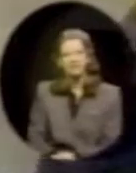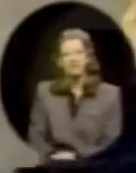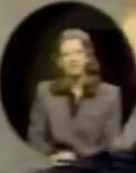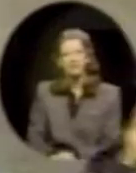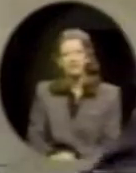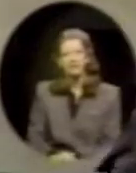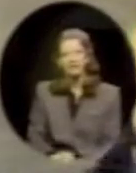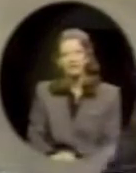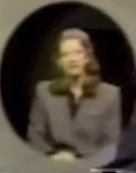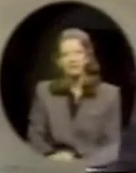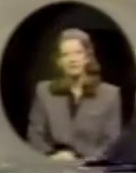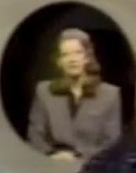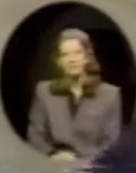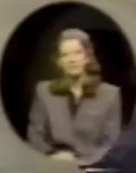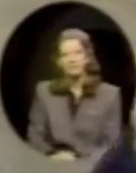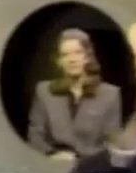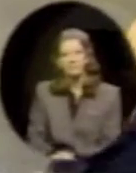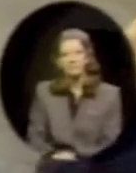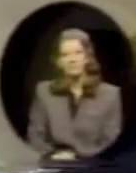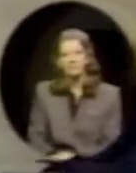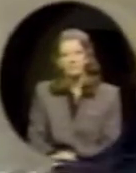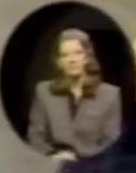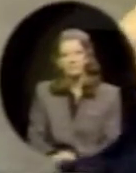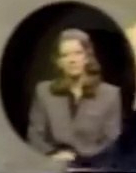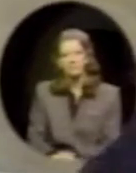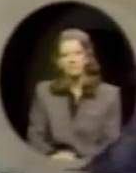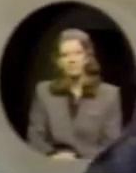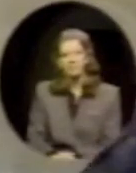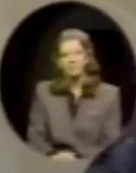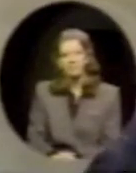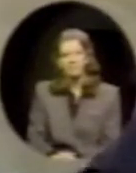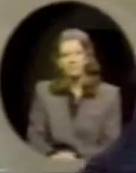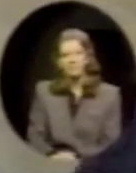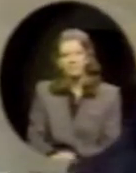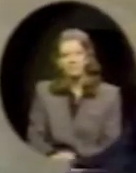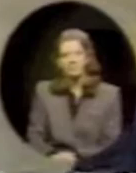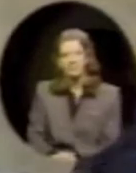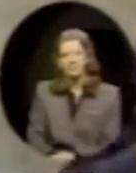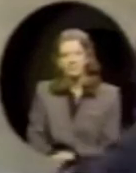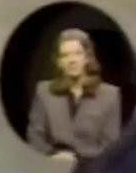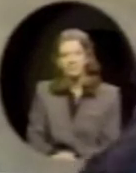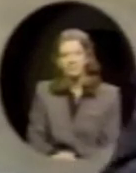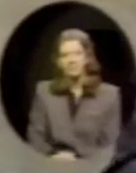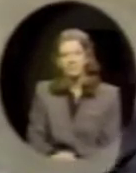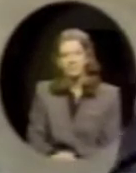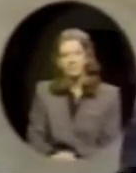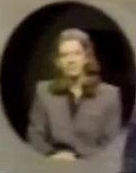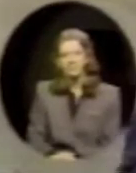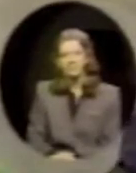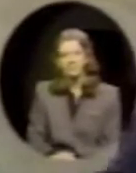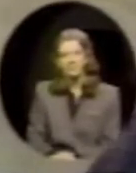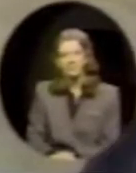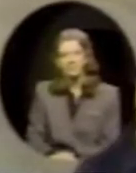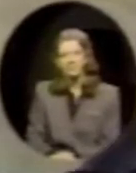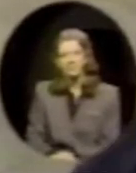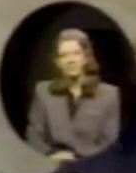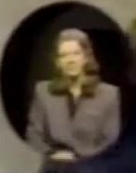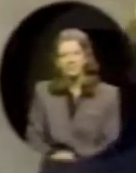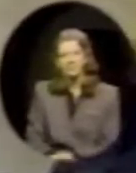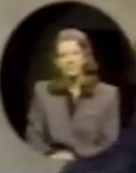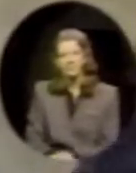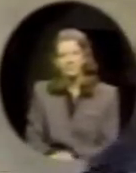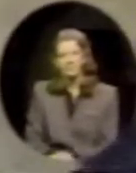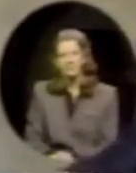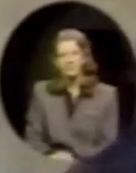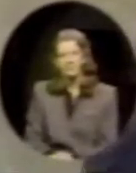I think in the long run, we'll find that it's been very positive. We've, we're living in a fishbowl this week. And